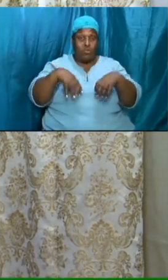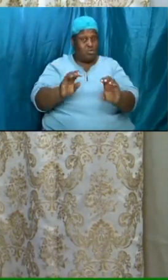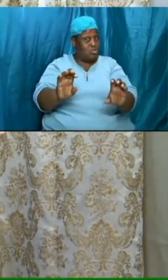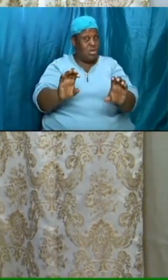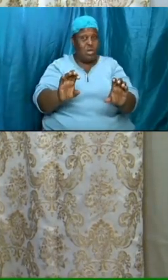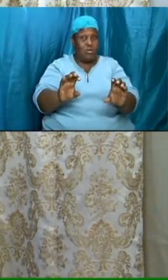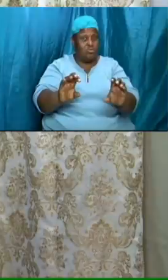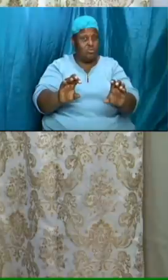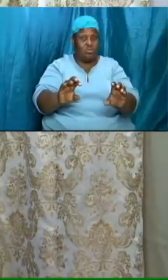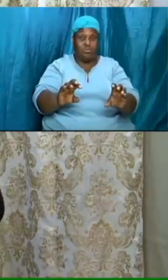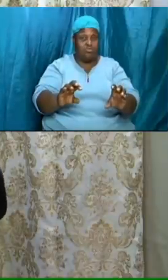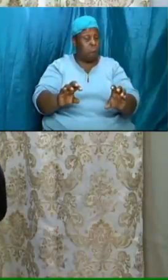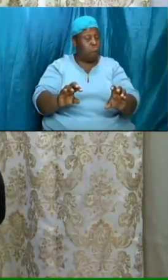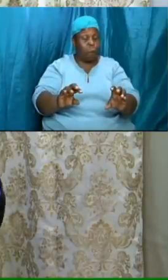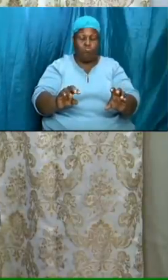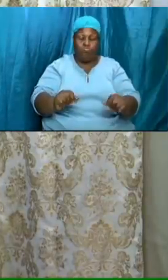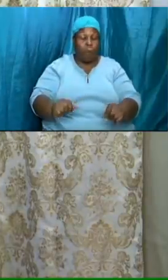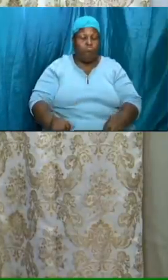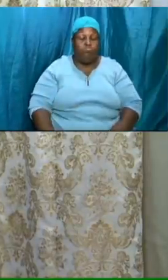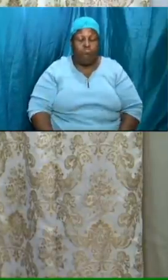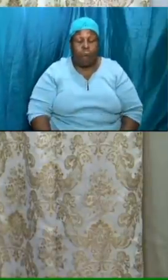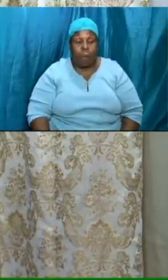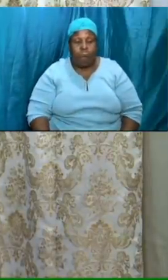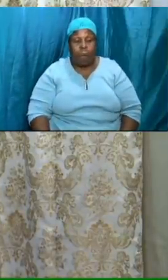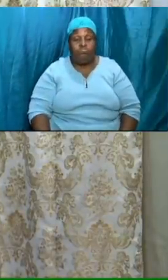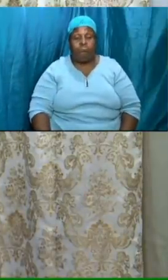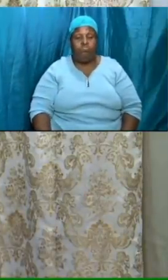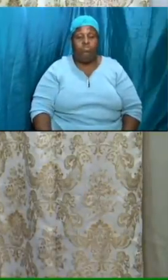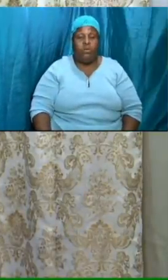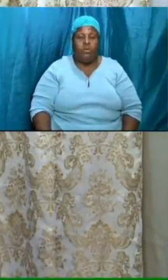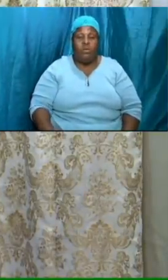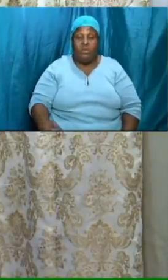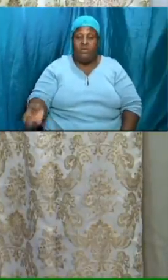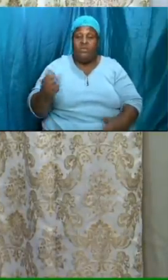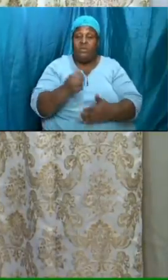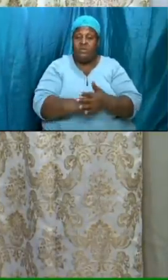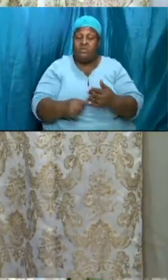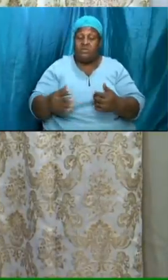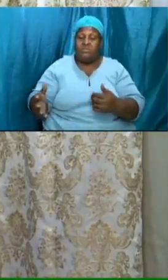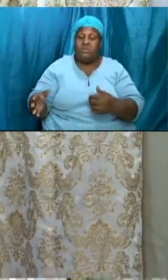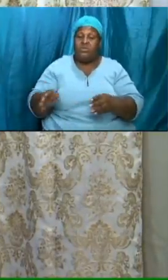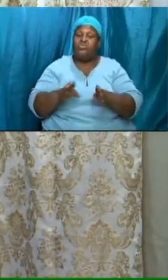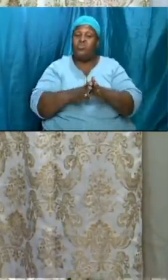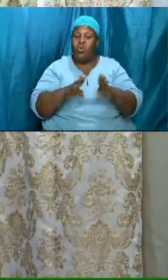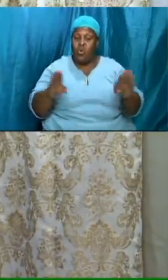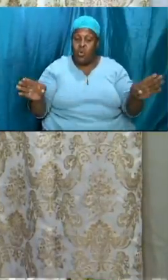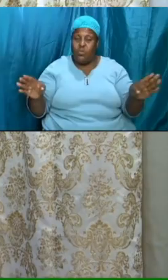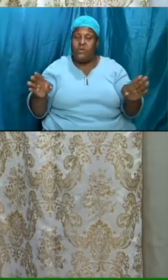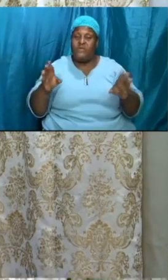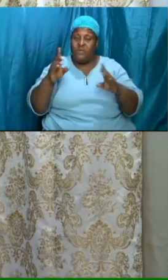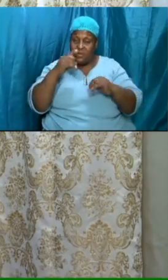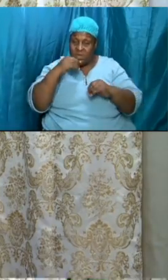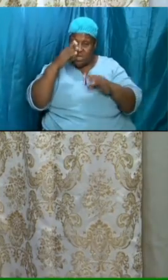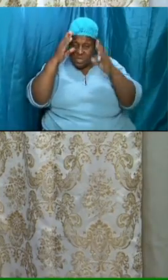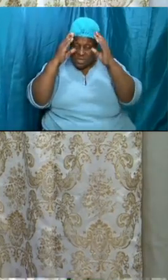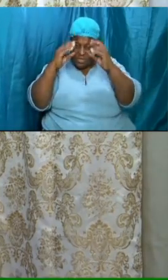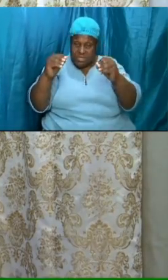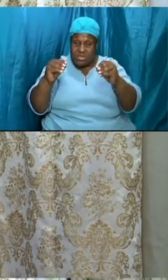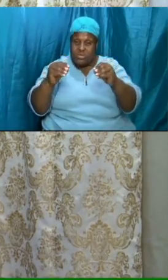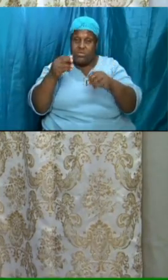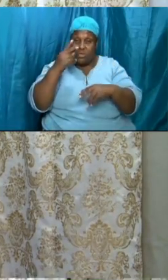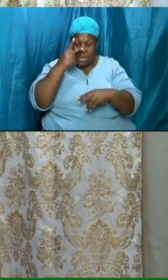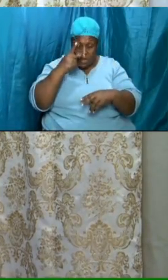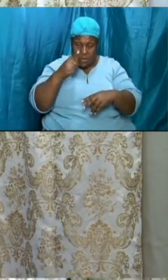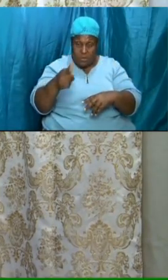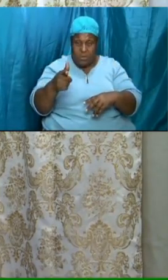some things that are open for discussion we can look at them scripturally we can look at them prayerfully we can look at them